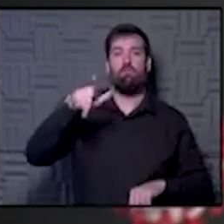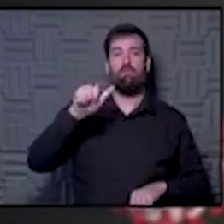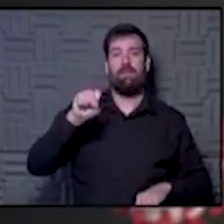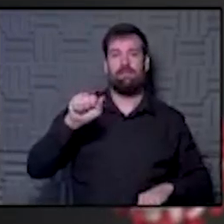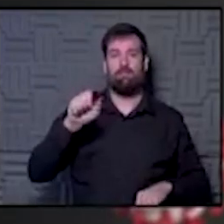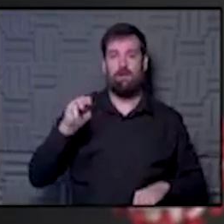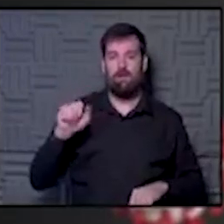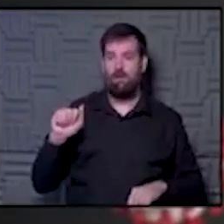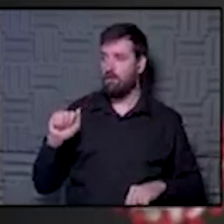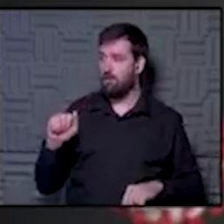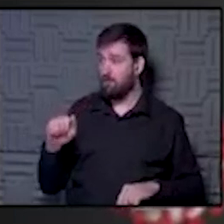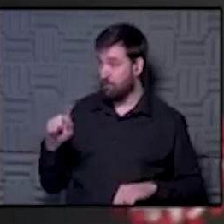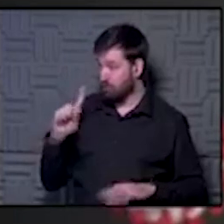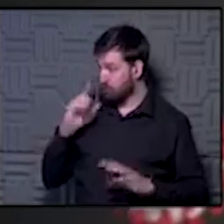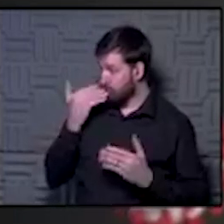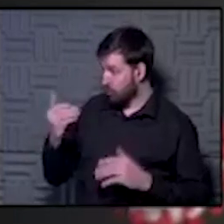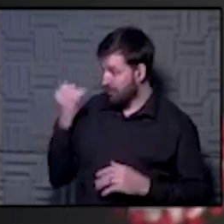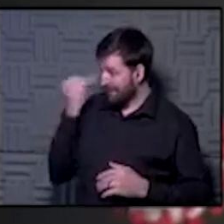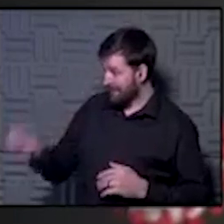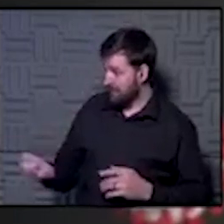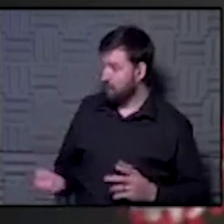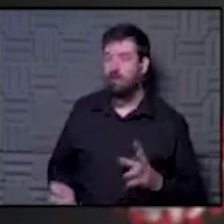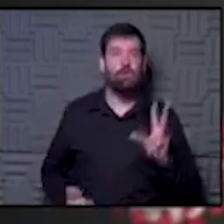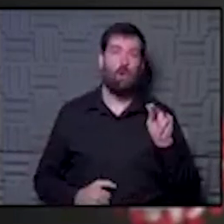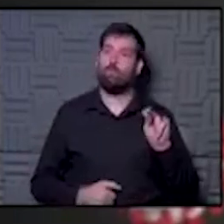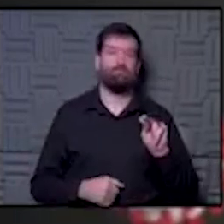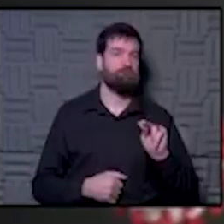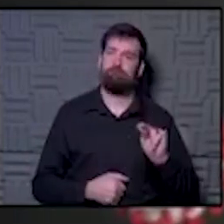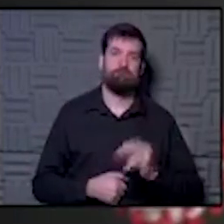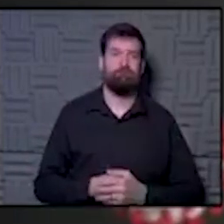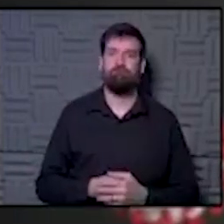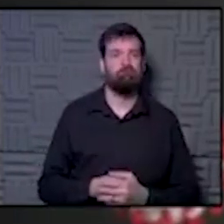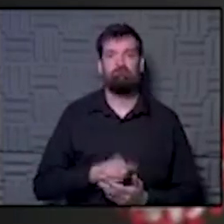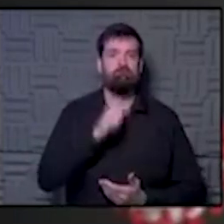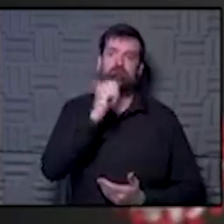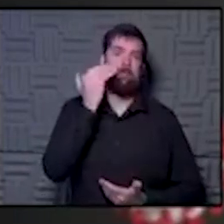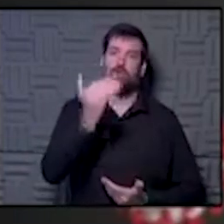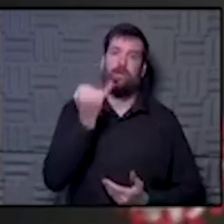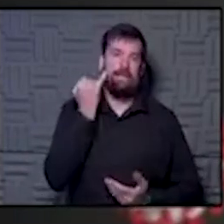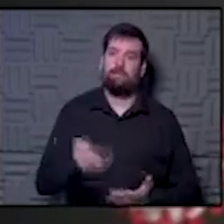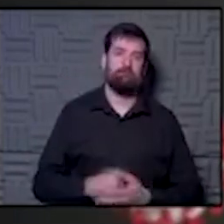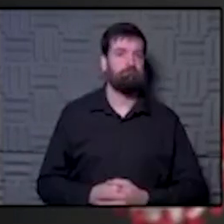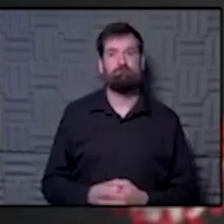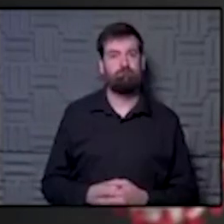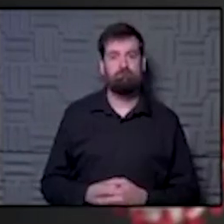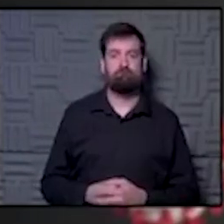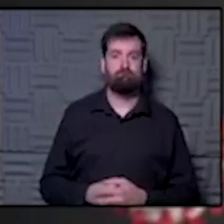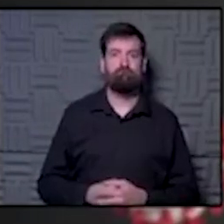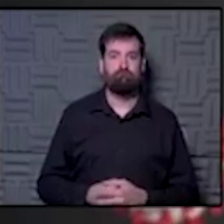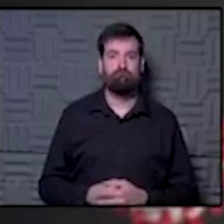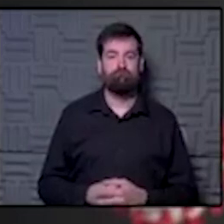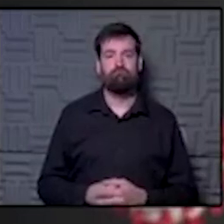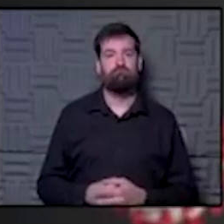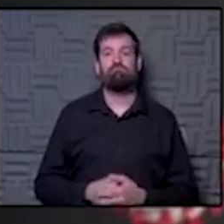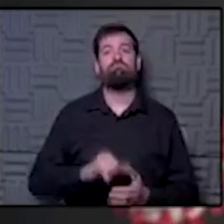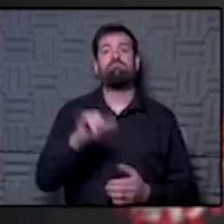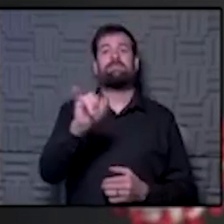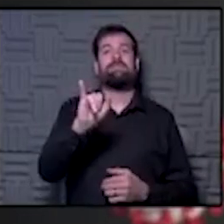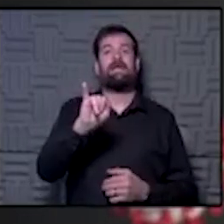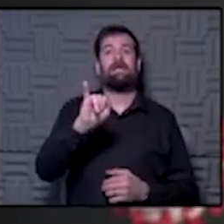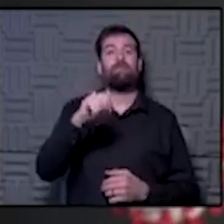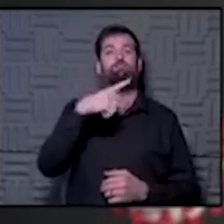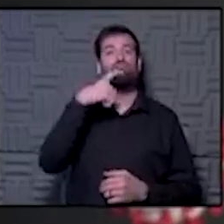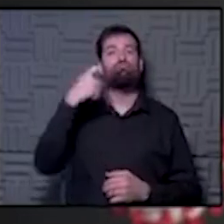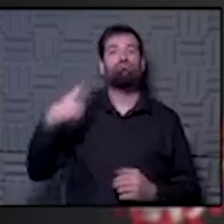thinking? Well, the answer to this question is no, it does not sound thinking because you're going to really, this is like Russian roulette